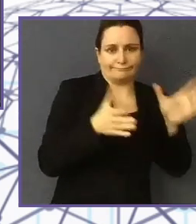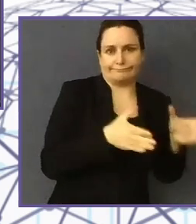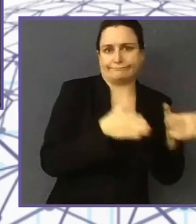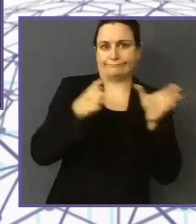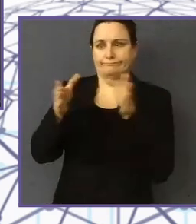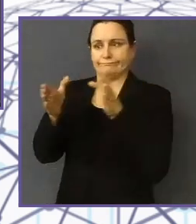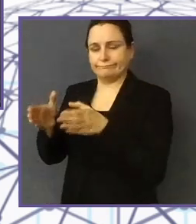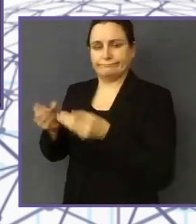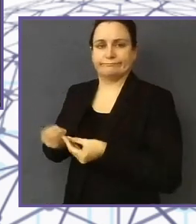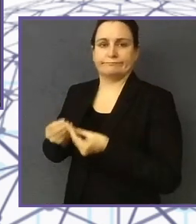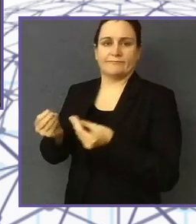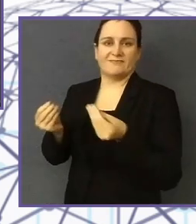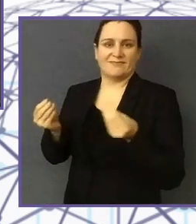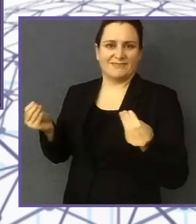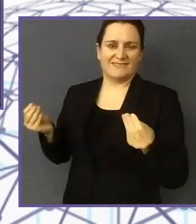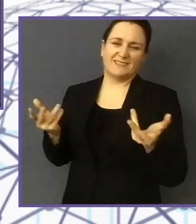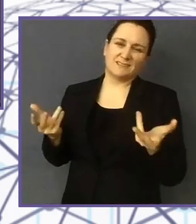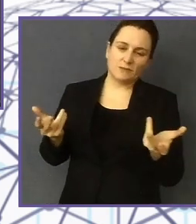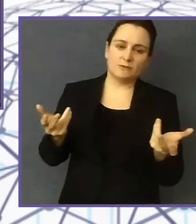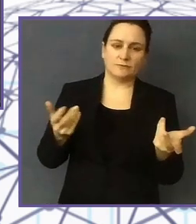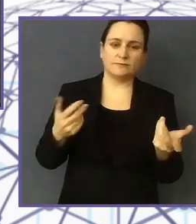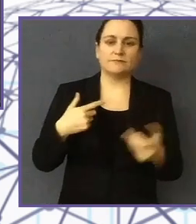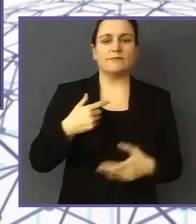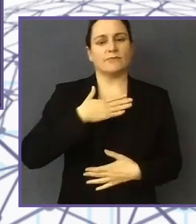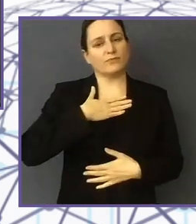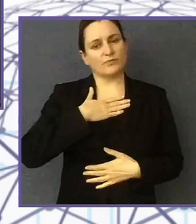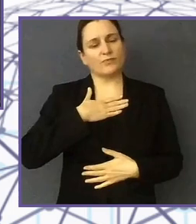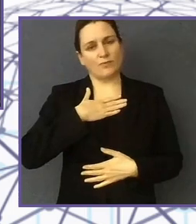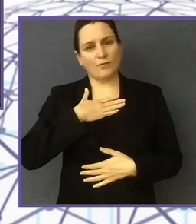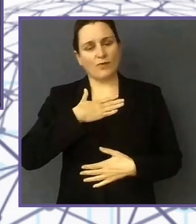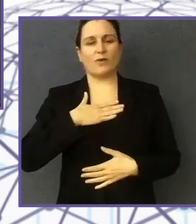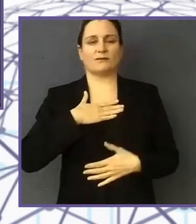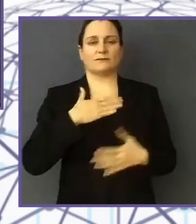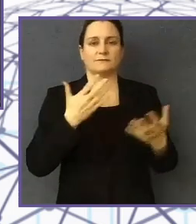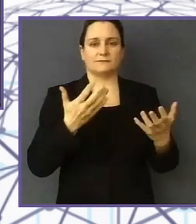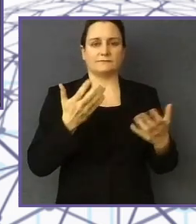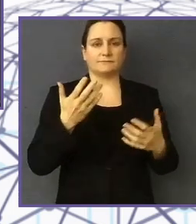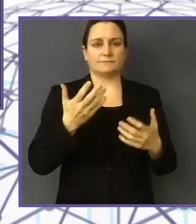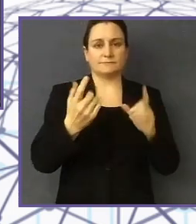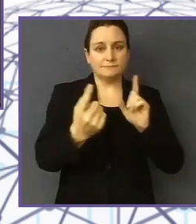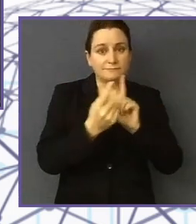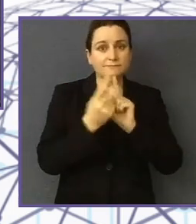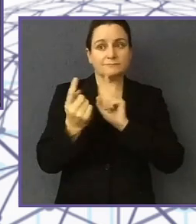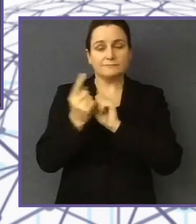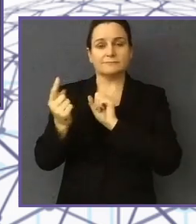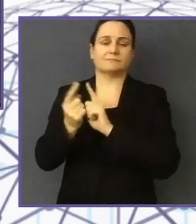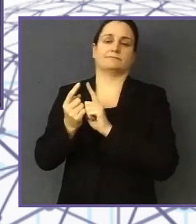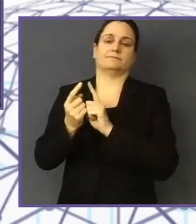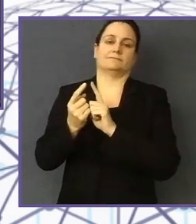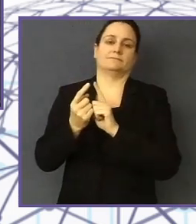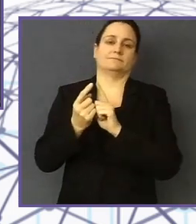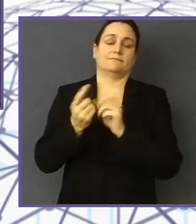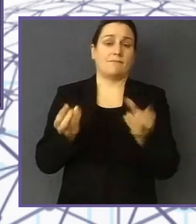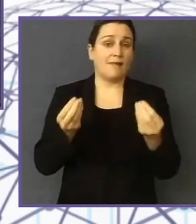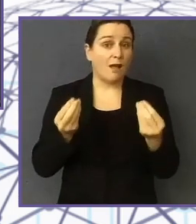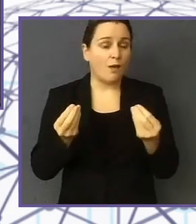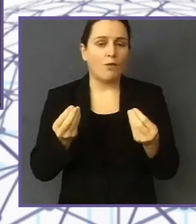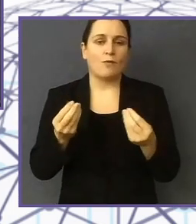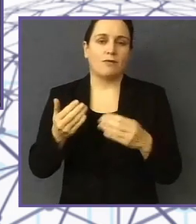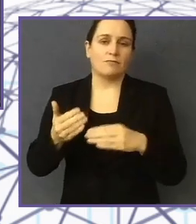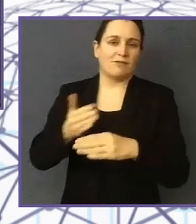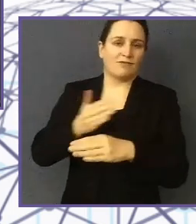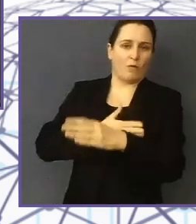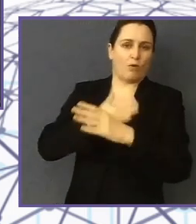and prevent disabilities, if you can come up on us and then we develop the app up on the end, because